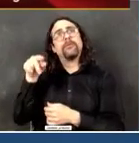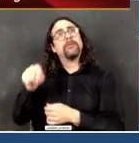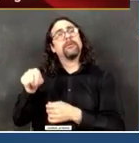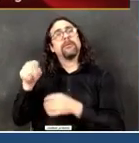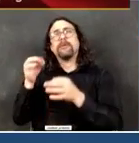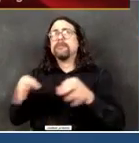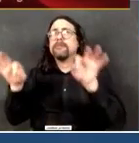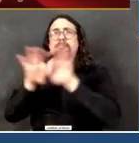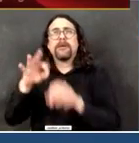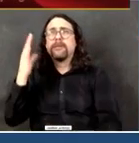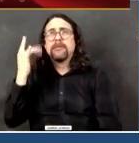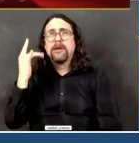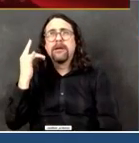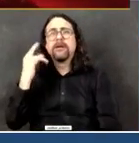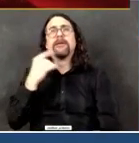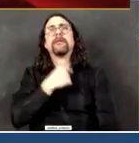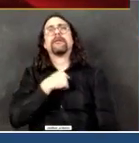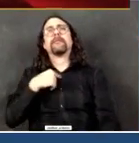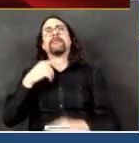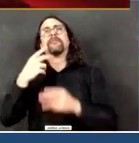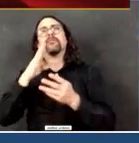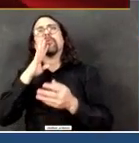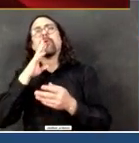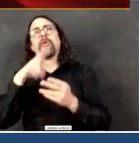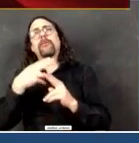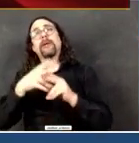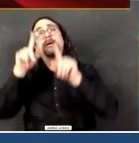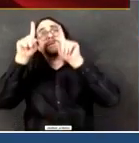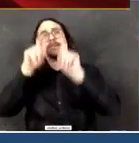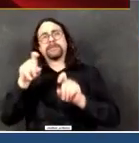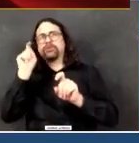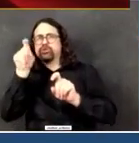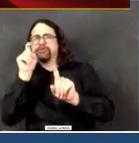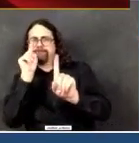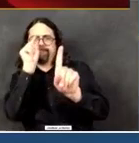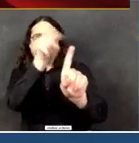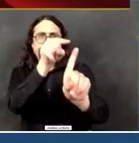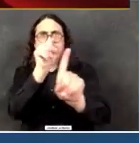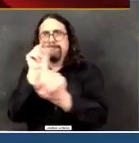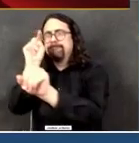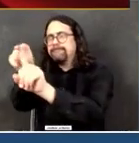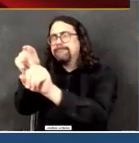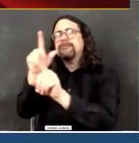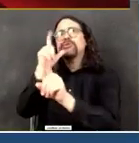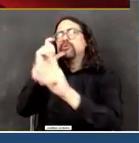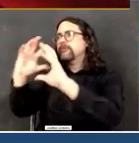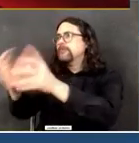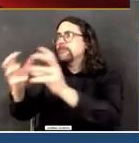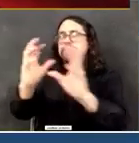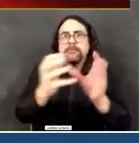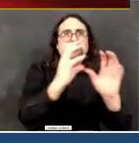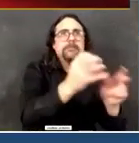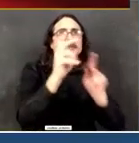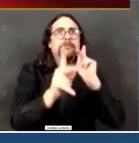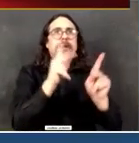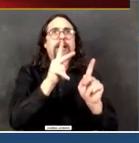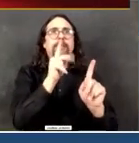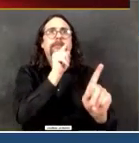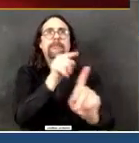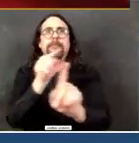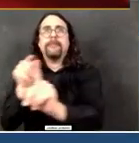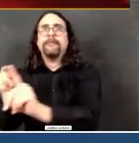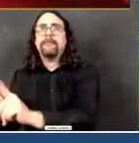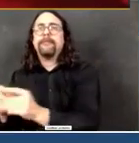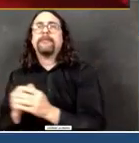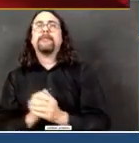the great equalizer. It does not, in the end, have the same impact everywhere. It hurts people